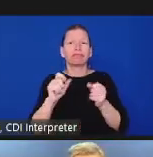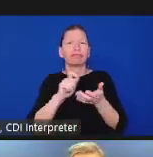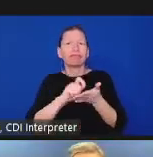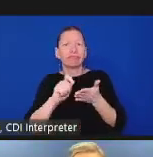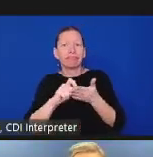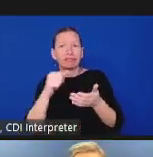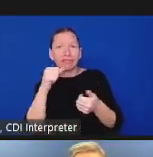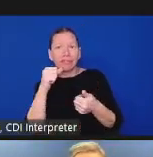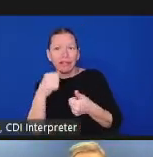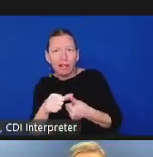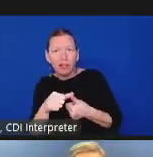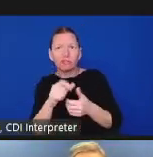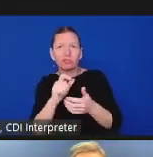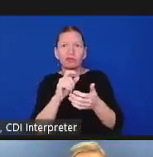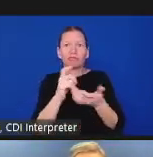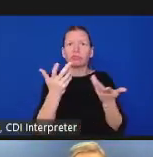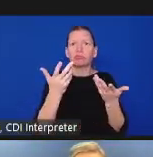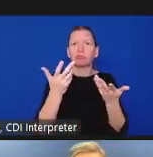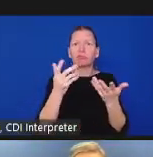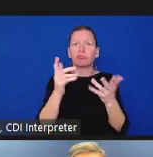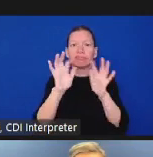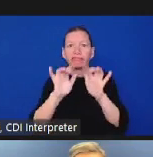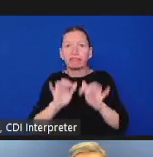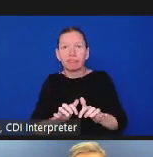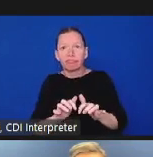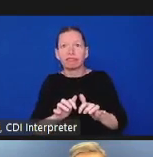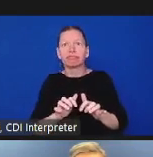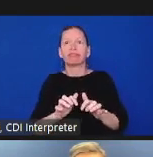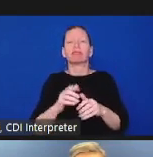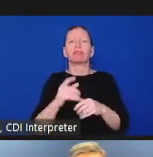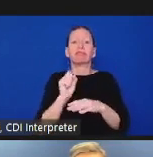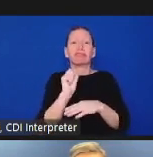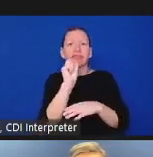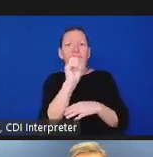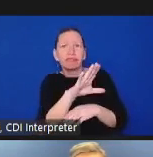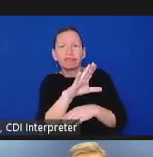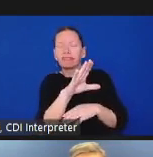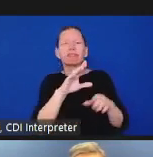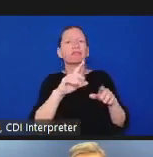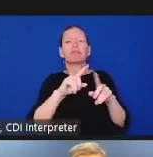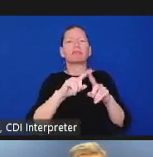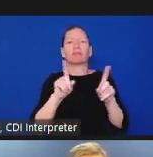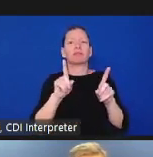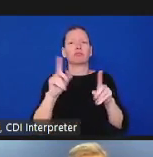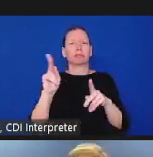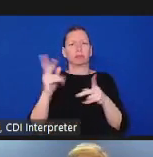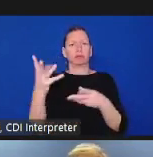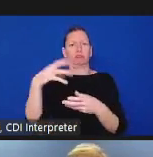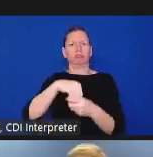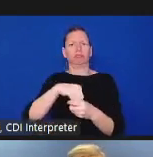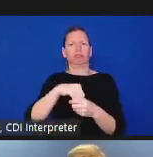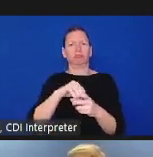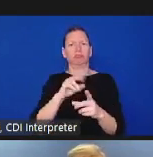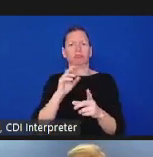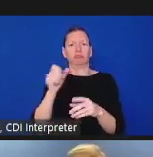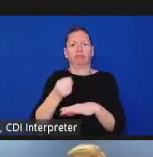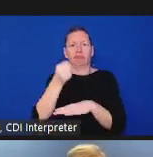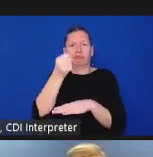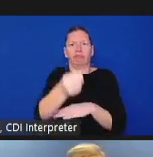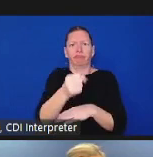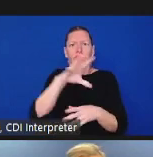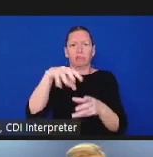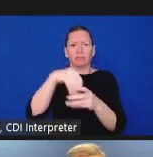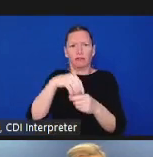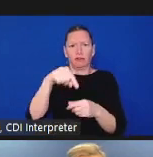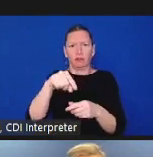specific focus on this work and on the slide there's a picture of the los angeles county civilian oversight commission